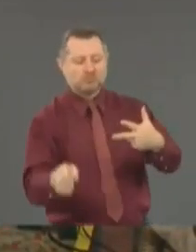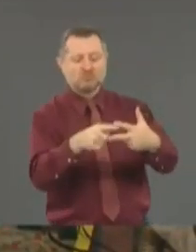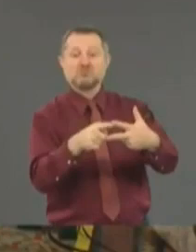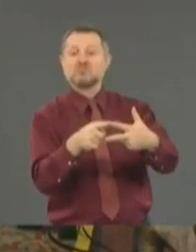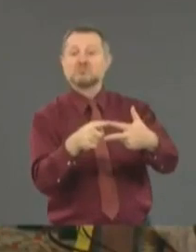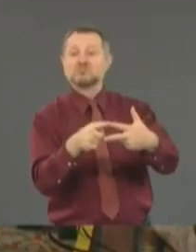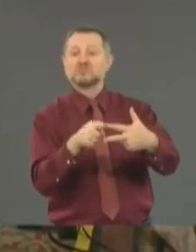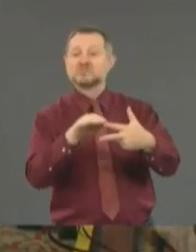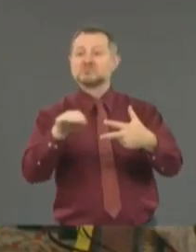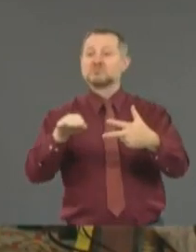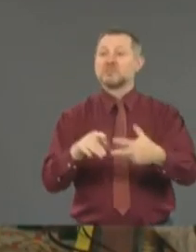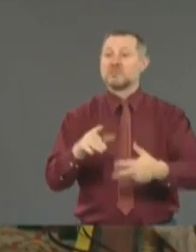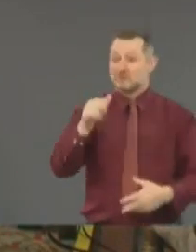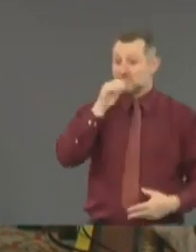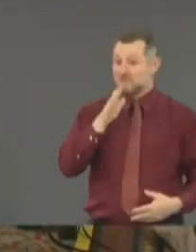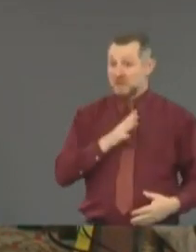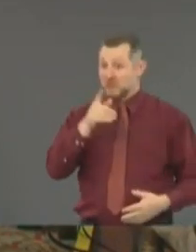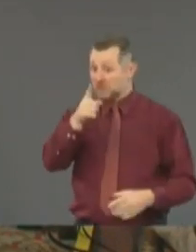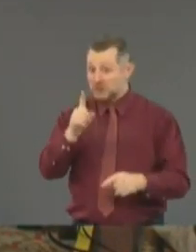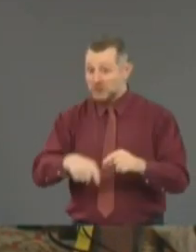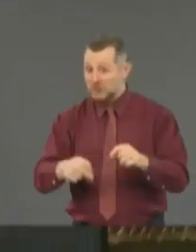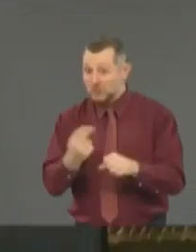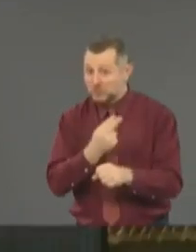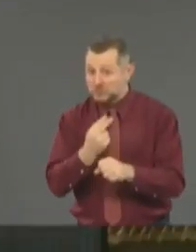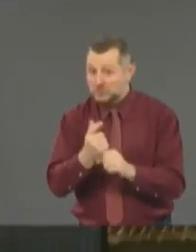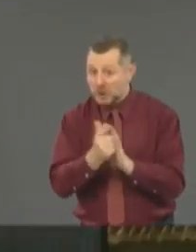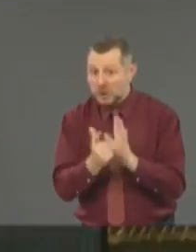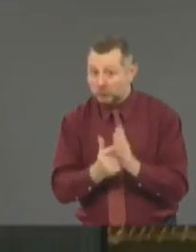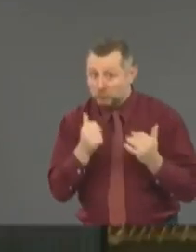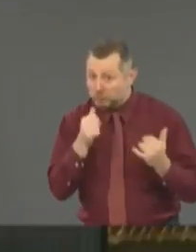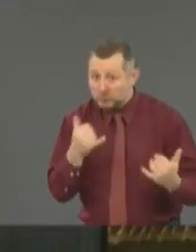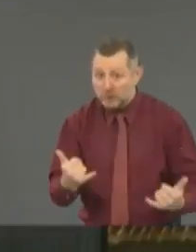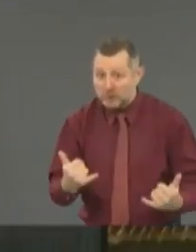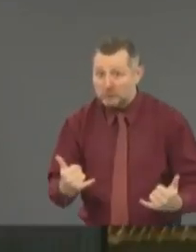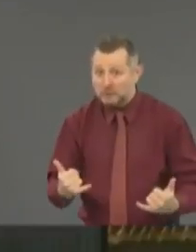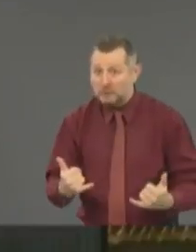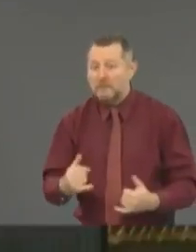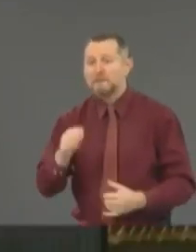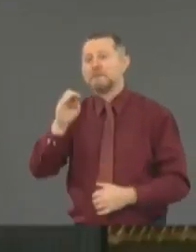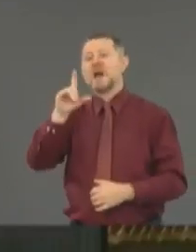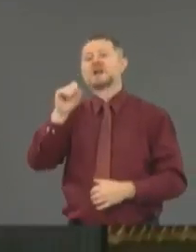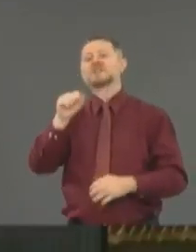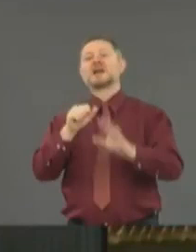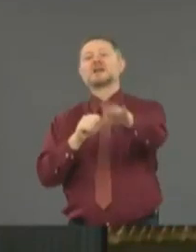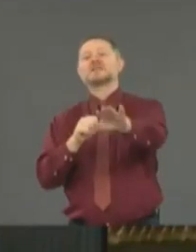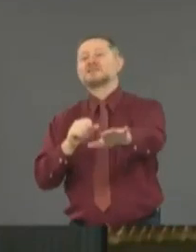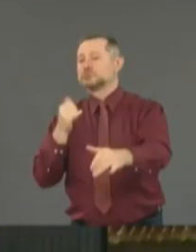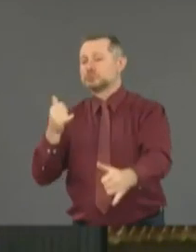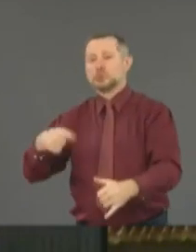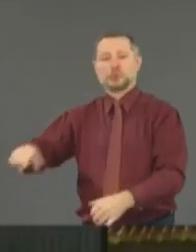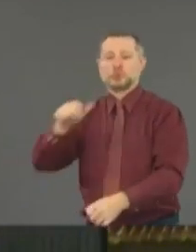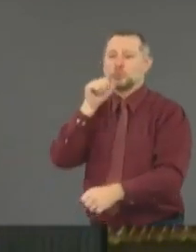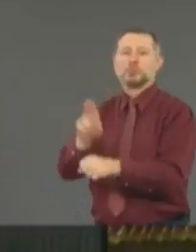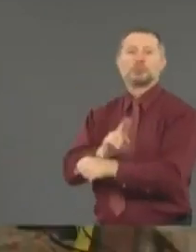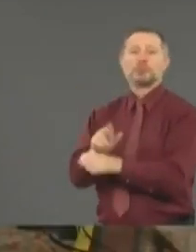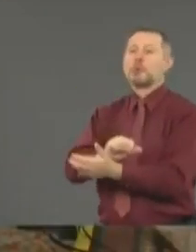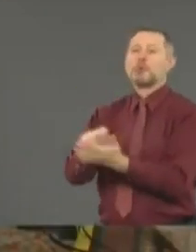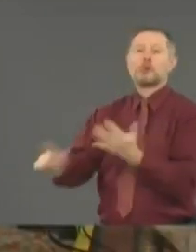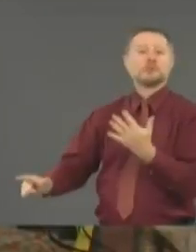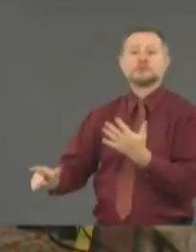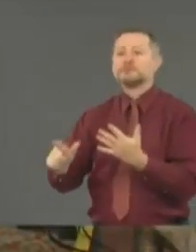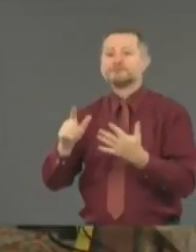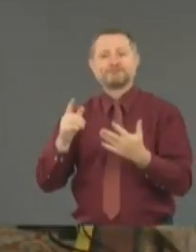point? Yes. They're not using the tools that are available to them. This is the opinion of our counsel's office as well as the legislative counsel's offices, which wrote the law. Yeah. But